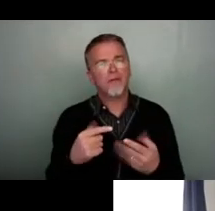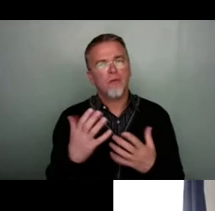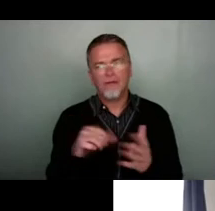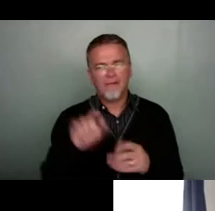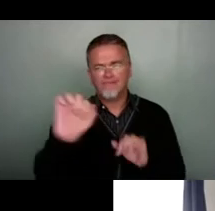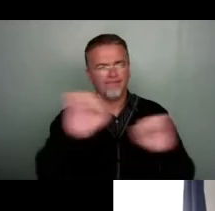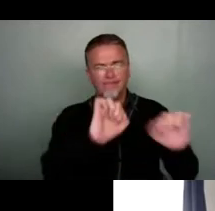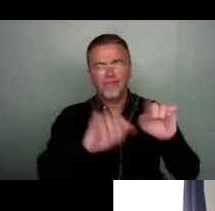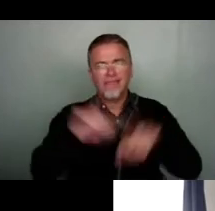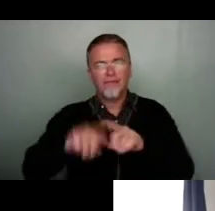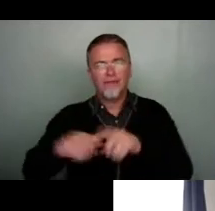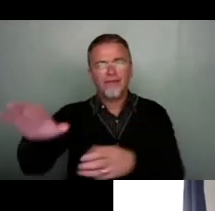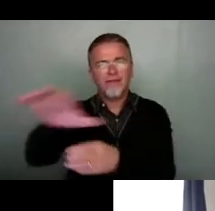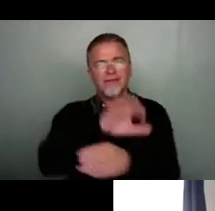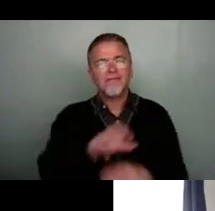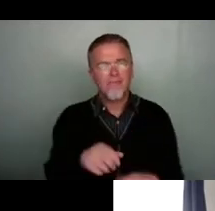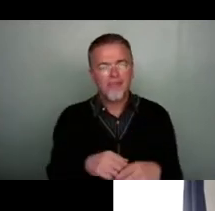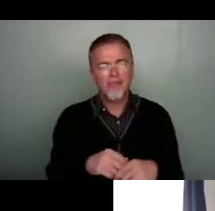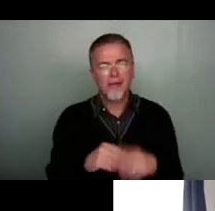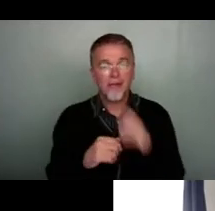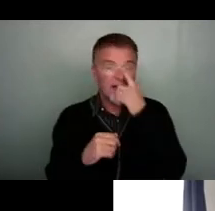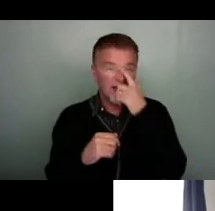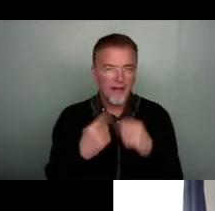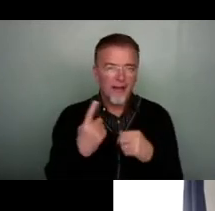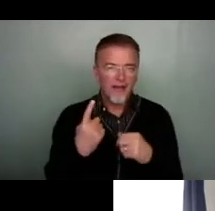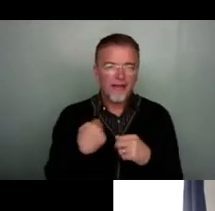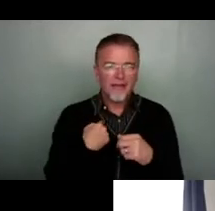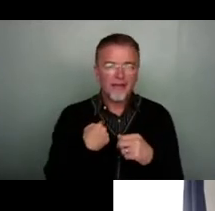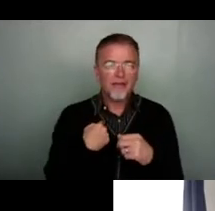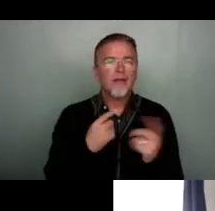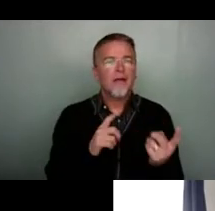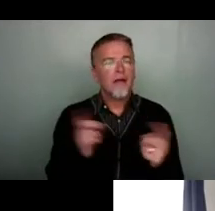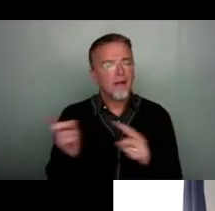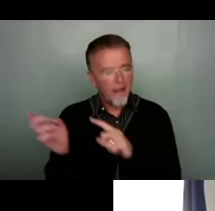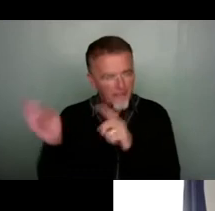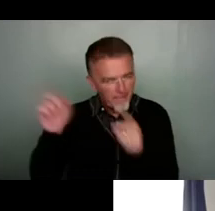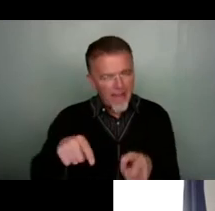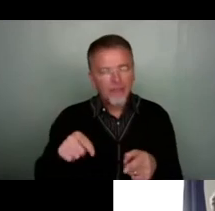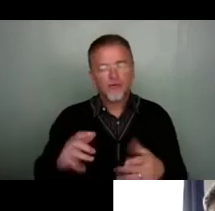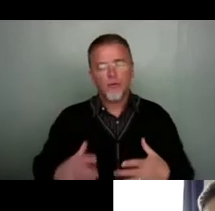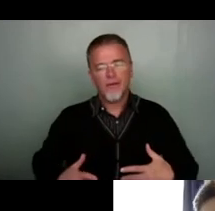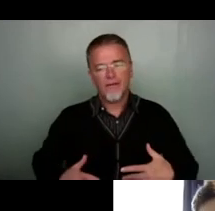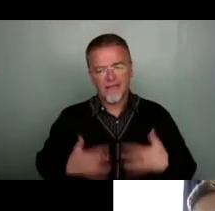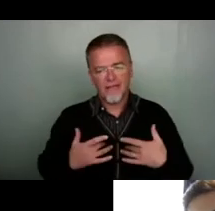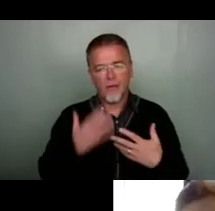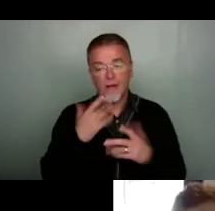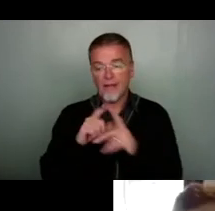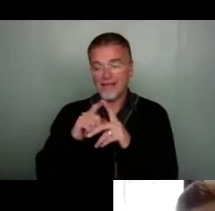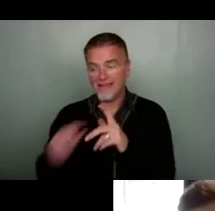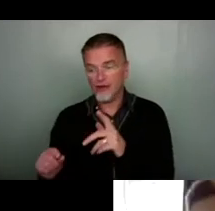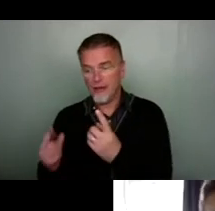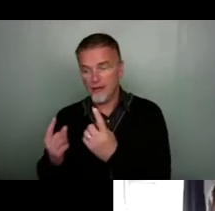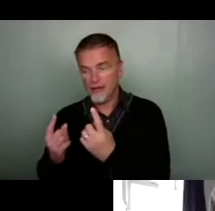and I think, you know, it's returning people back to a sense where the digital stuff is,